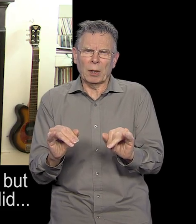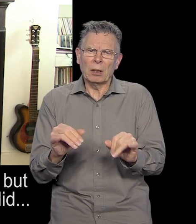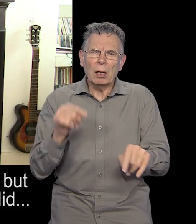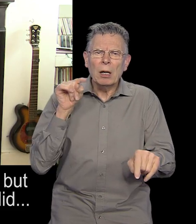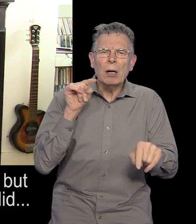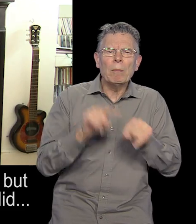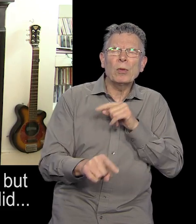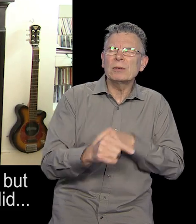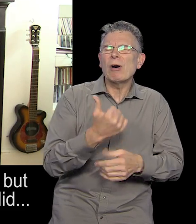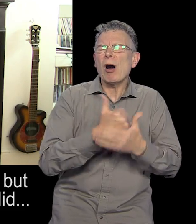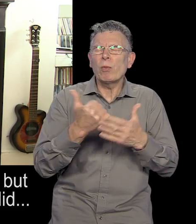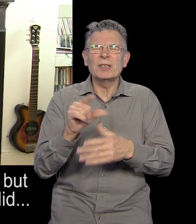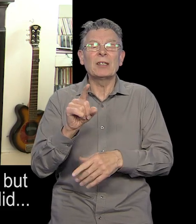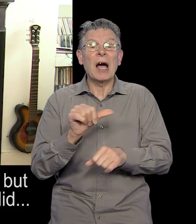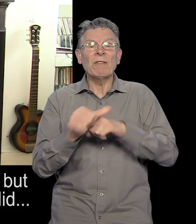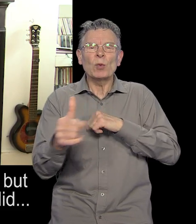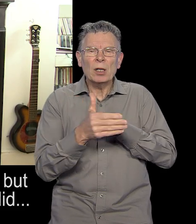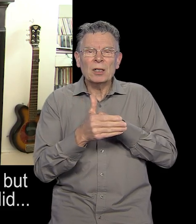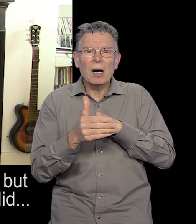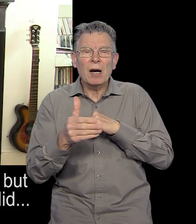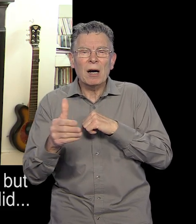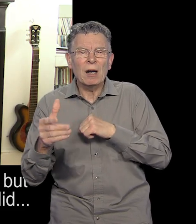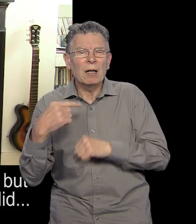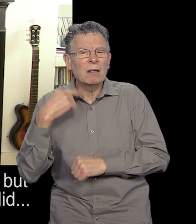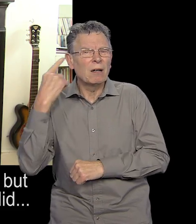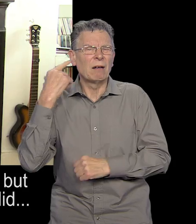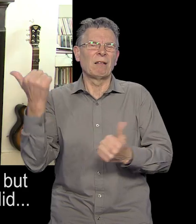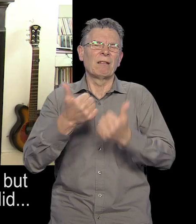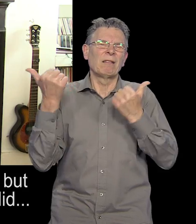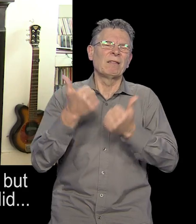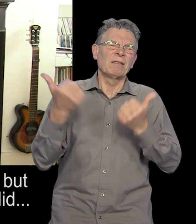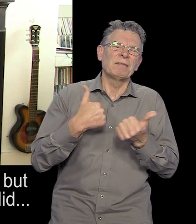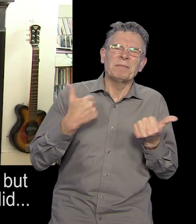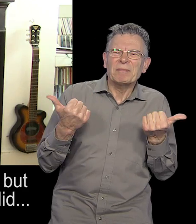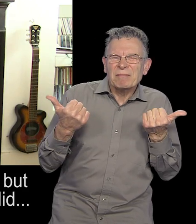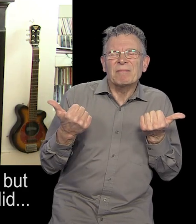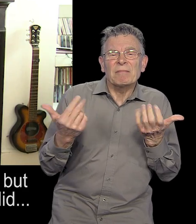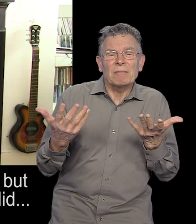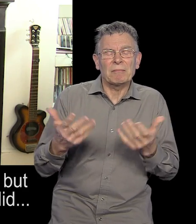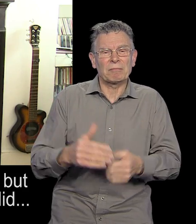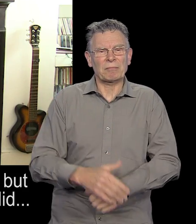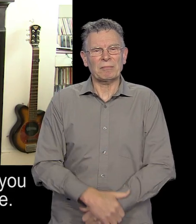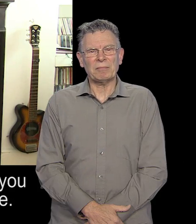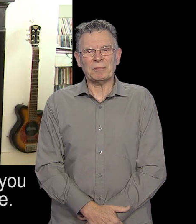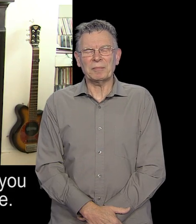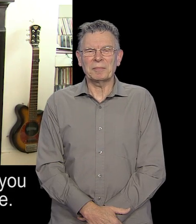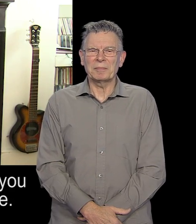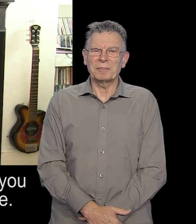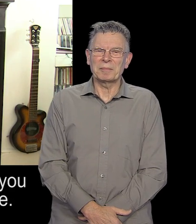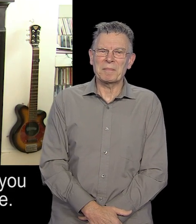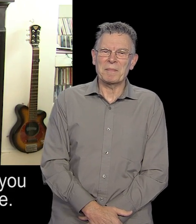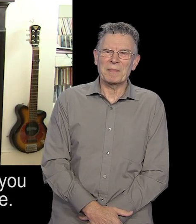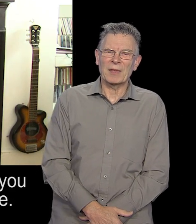I really, it was really, really bad. But then, you know, as it always did, well, almost always did afterwards,